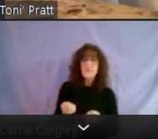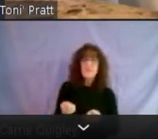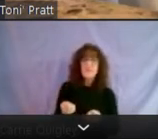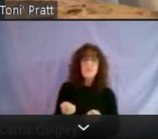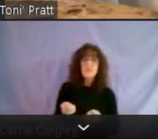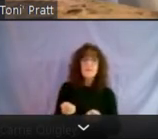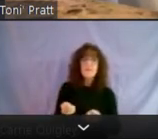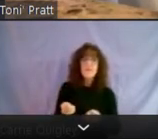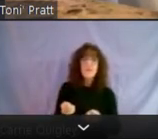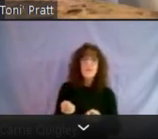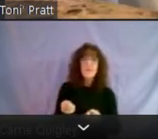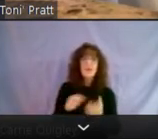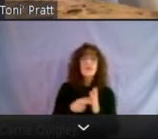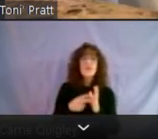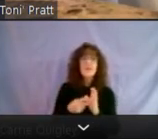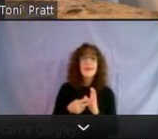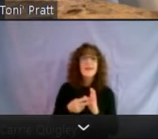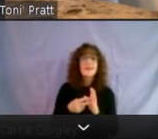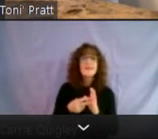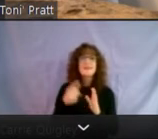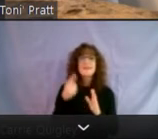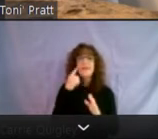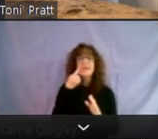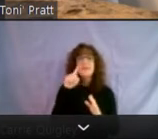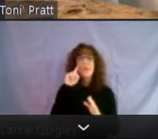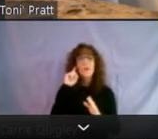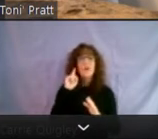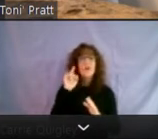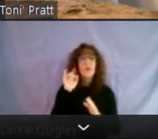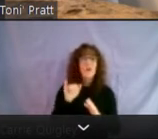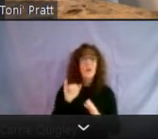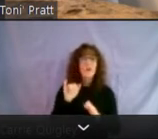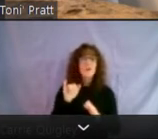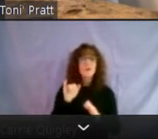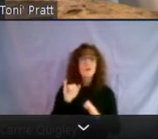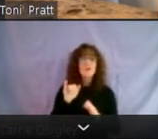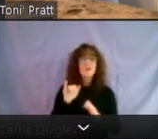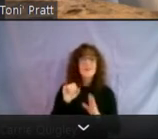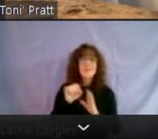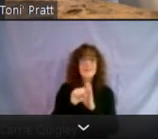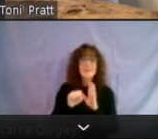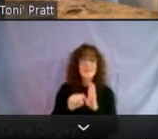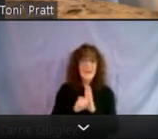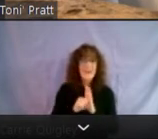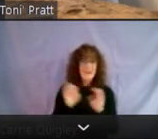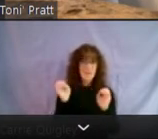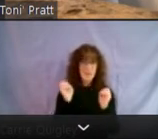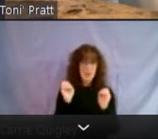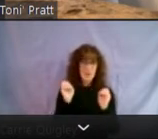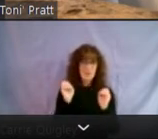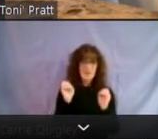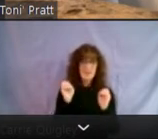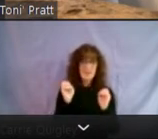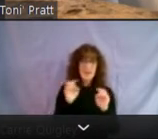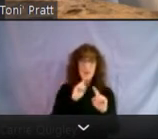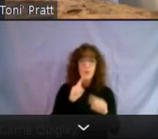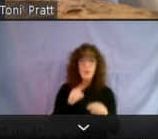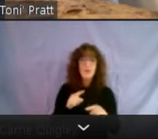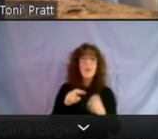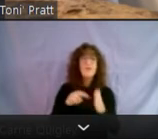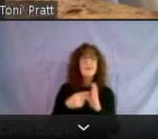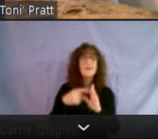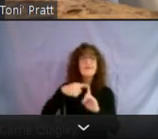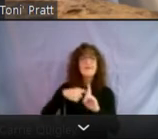for the pendency of the executive order, uh, sorry, of the state of emergency, uh, tenants would,